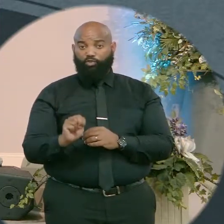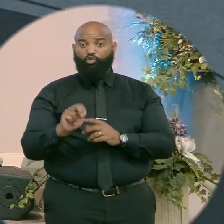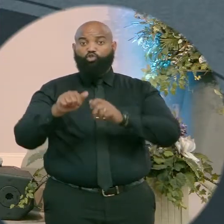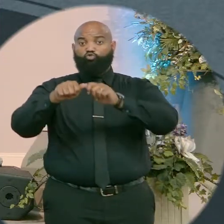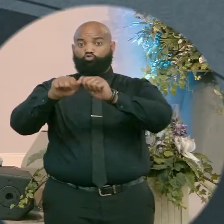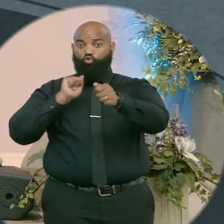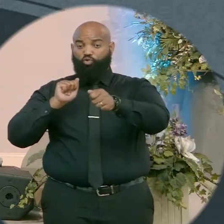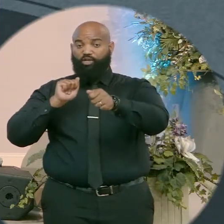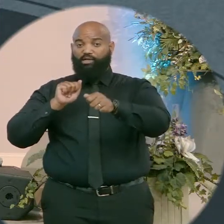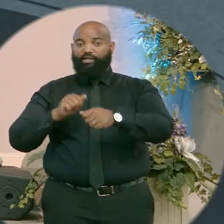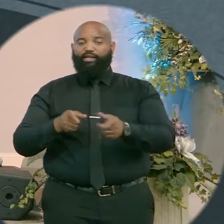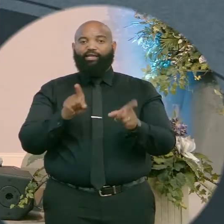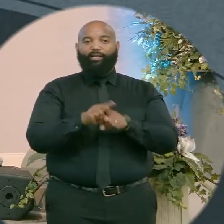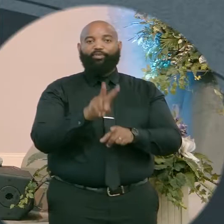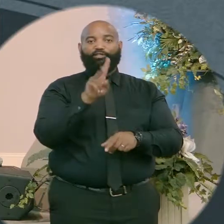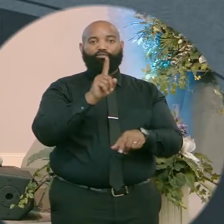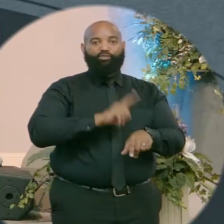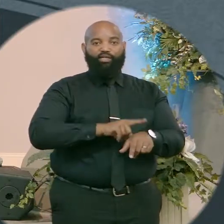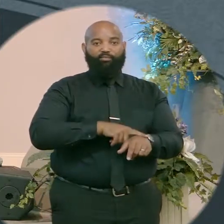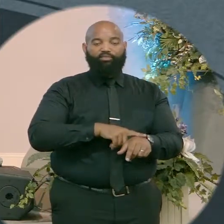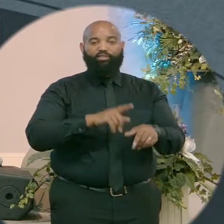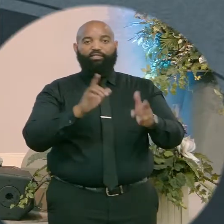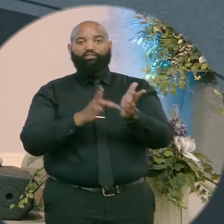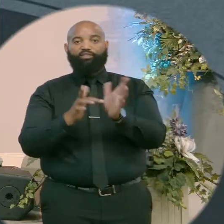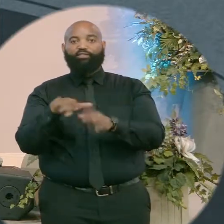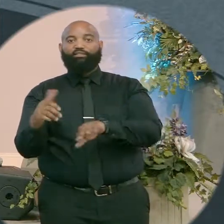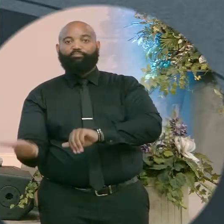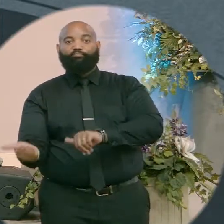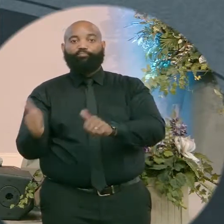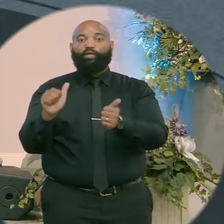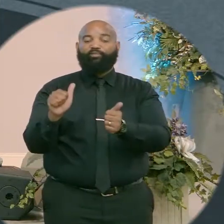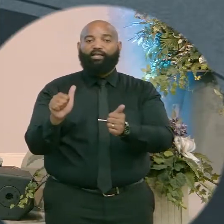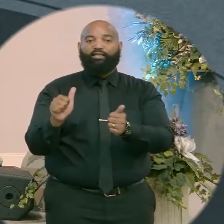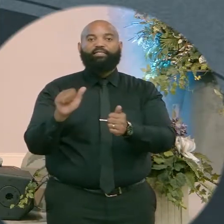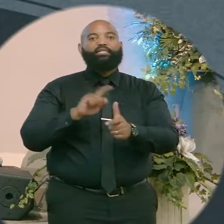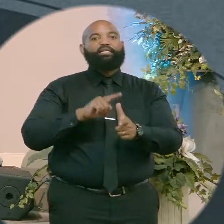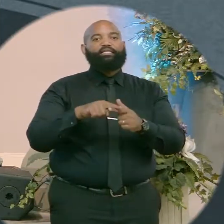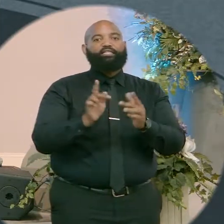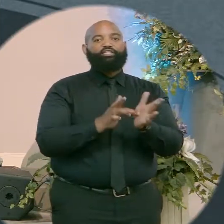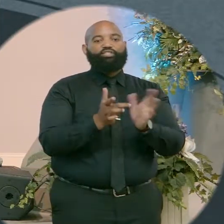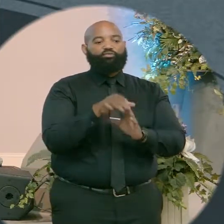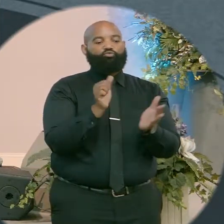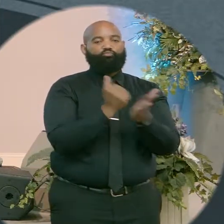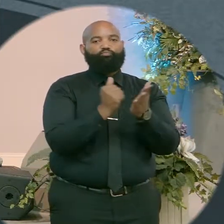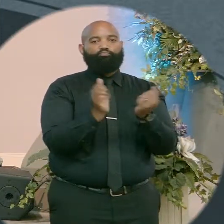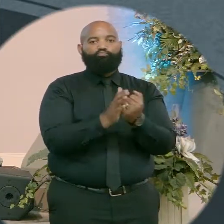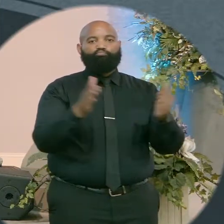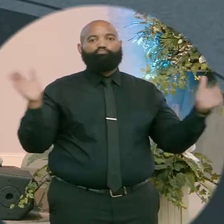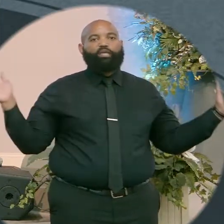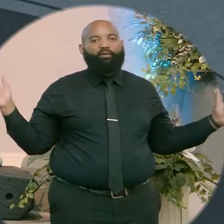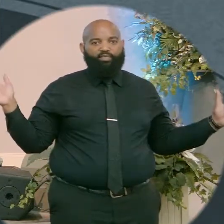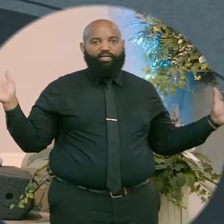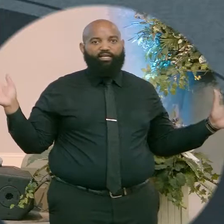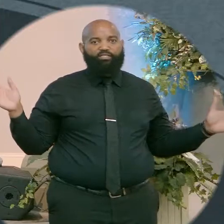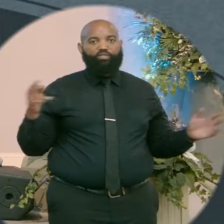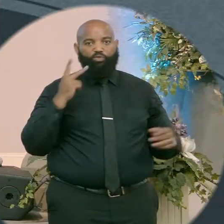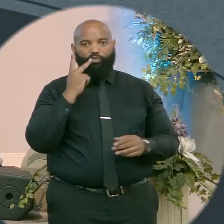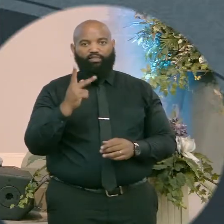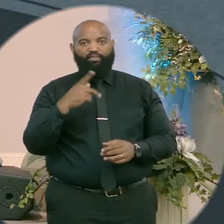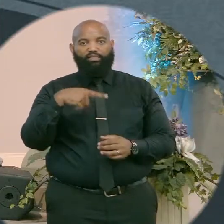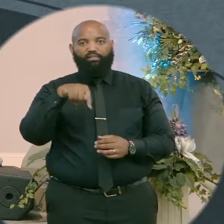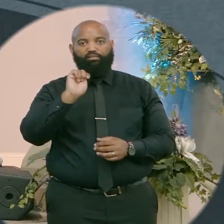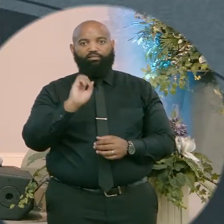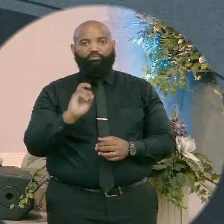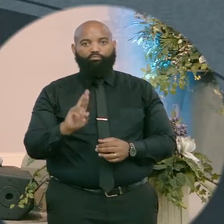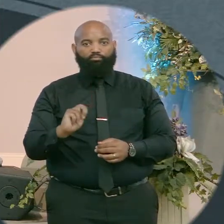It appears that Jesus' baptism and it appears that when he has been crucified. So two times in the Bible, we see